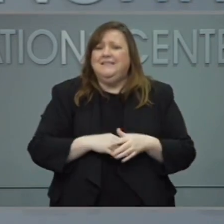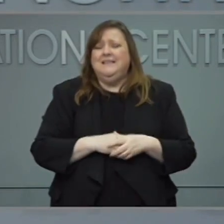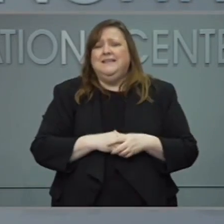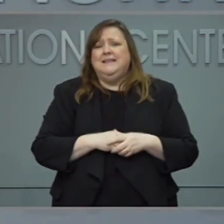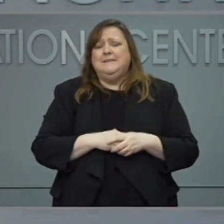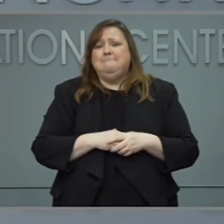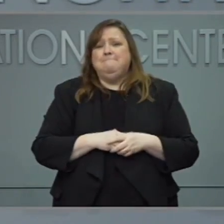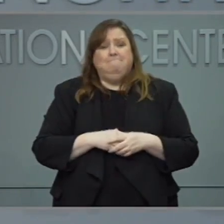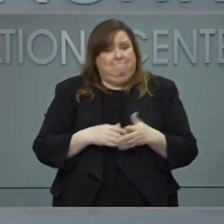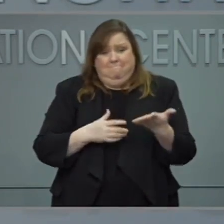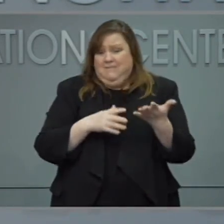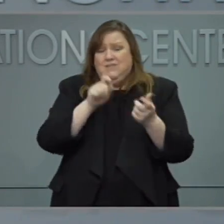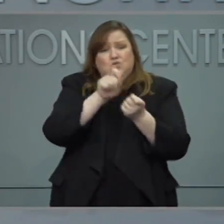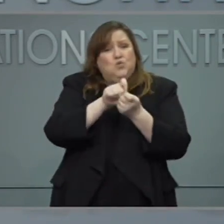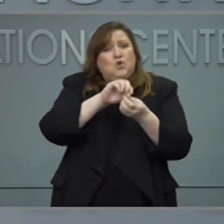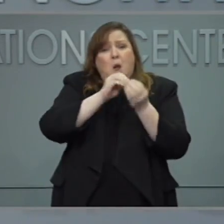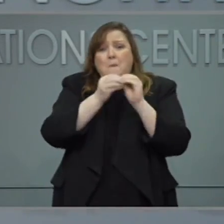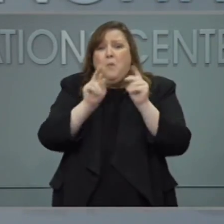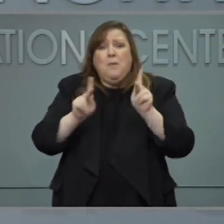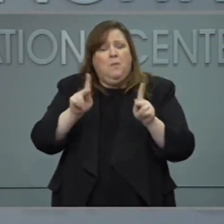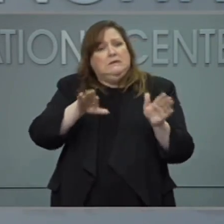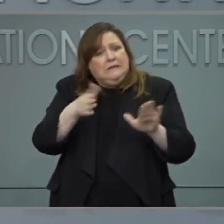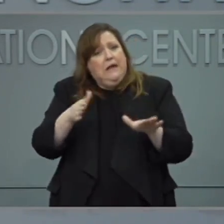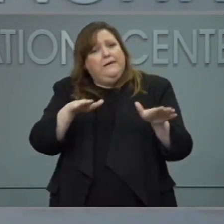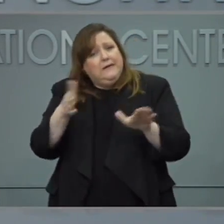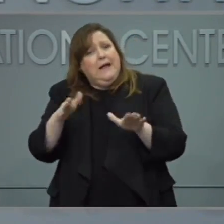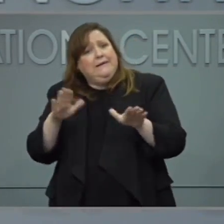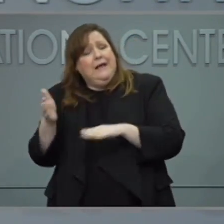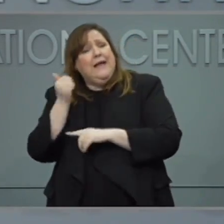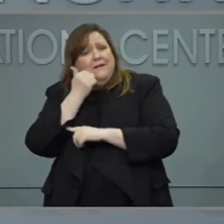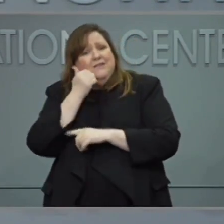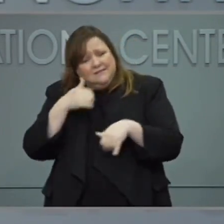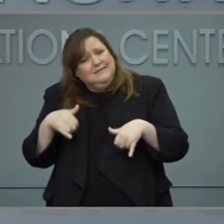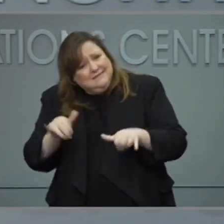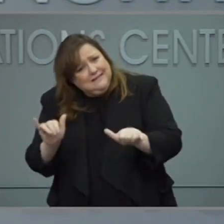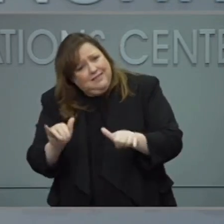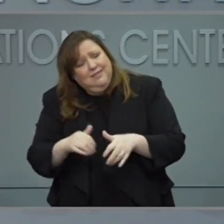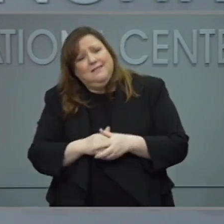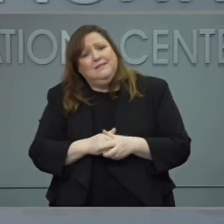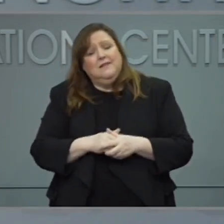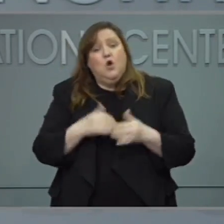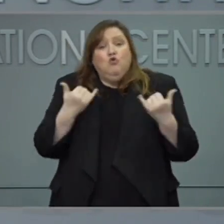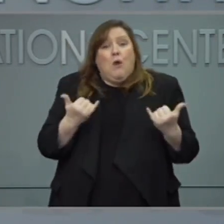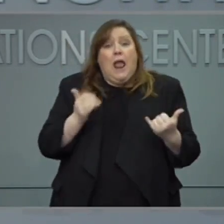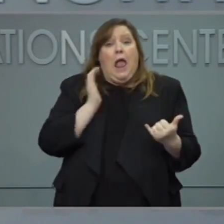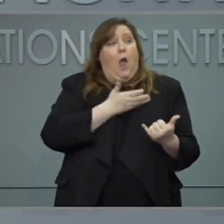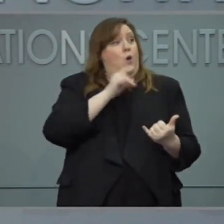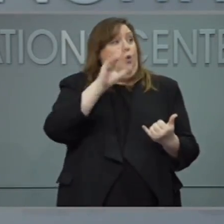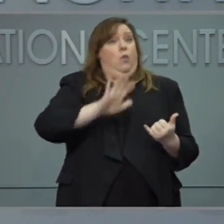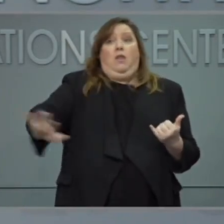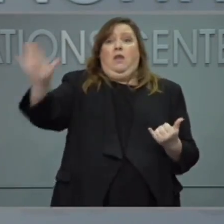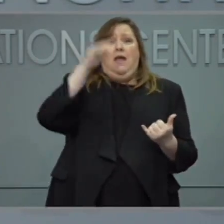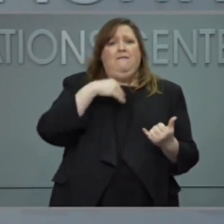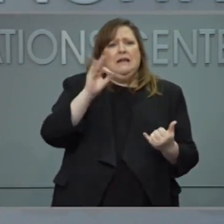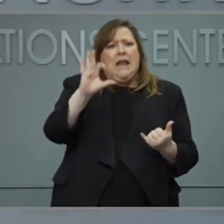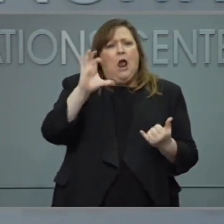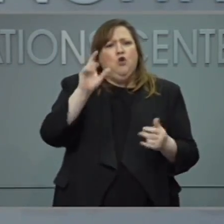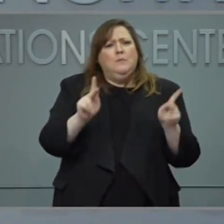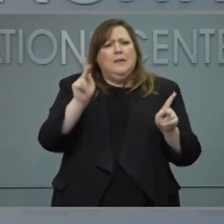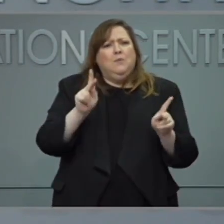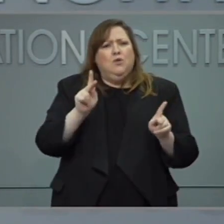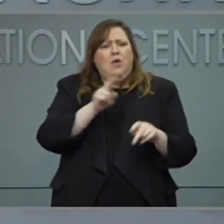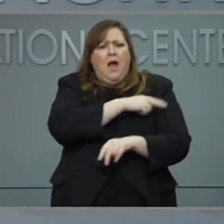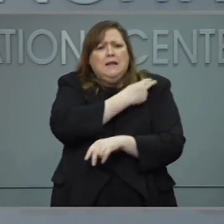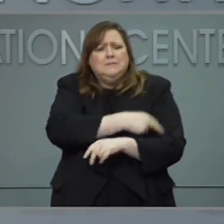number of people are dying every day. There are 900 and some people in the hospital with COVID, 200 and some people